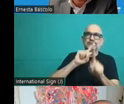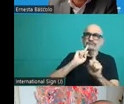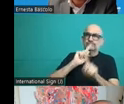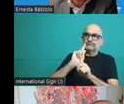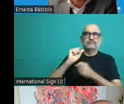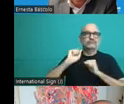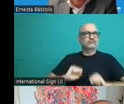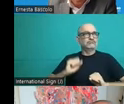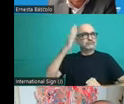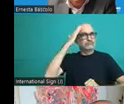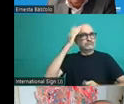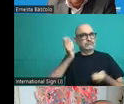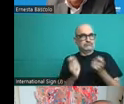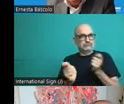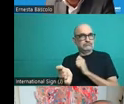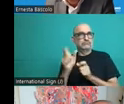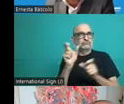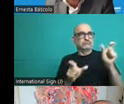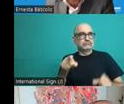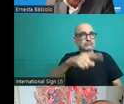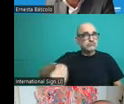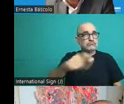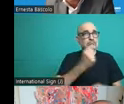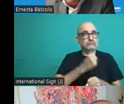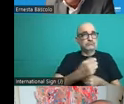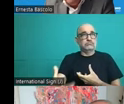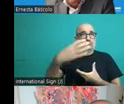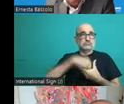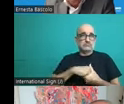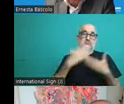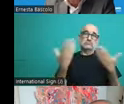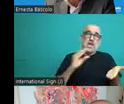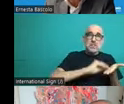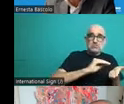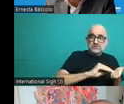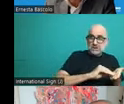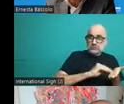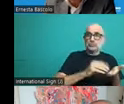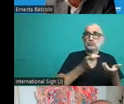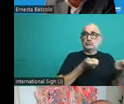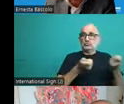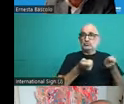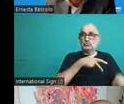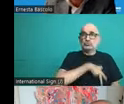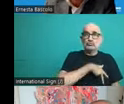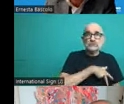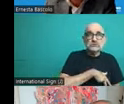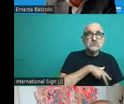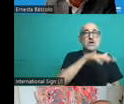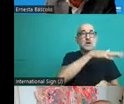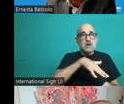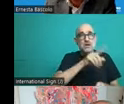stakeholders that were in charge of the regulatory side, but also the supply side of the health services.